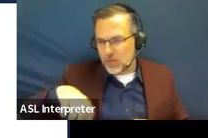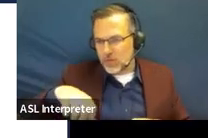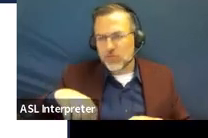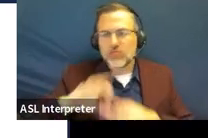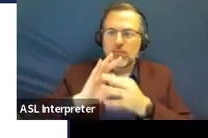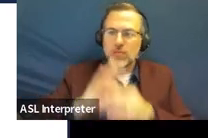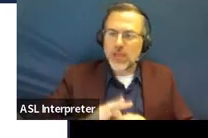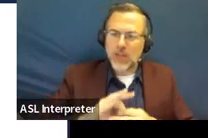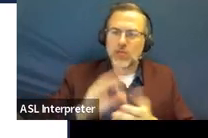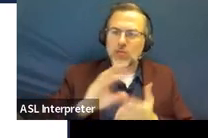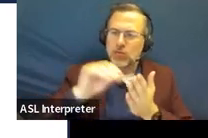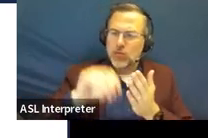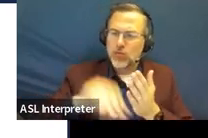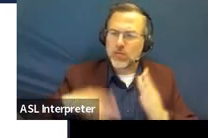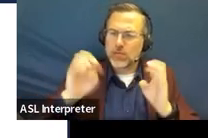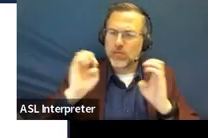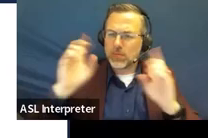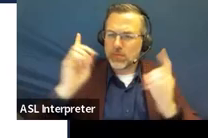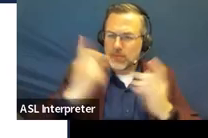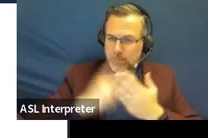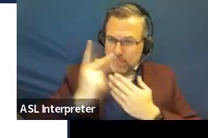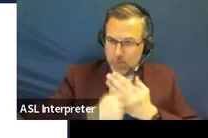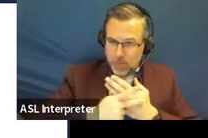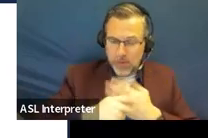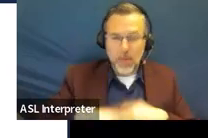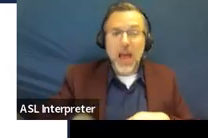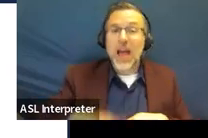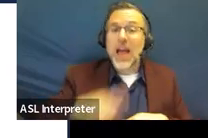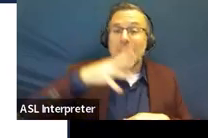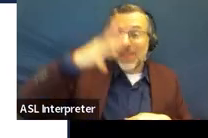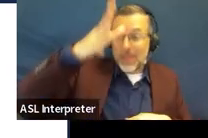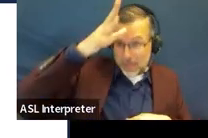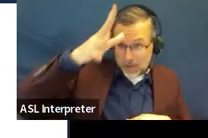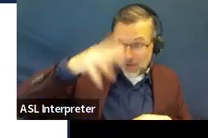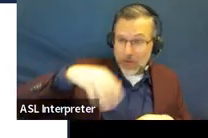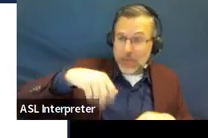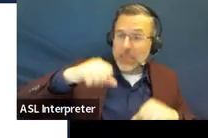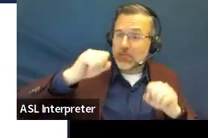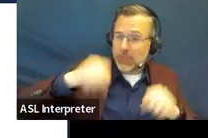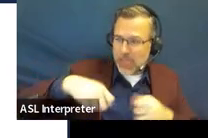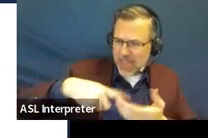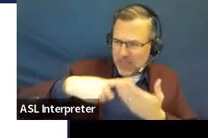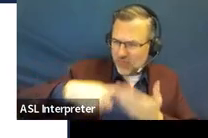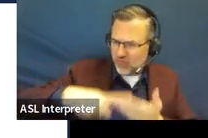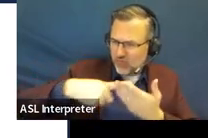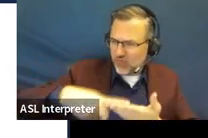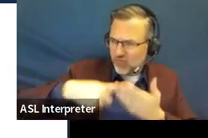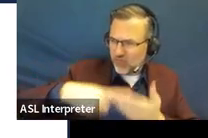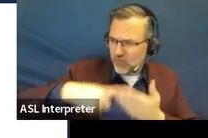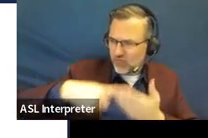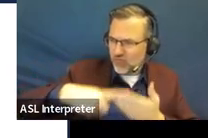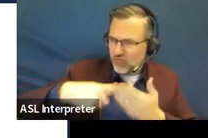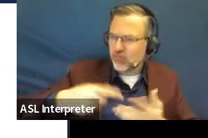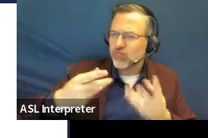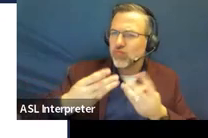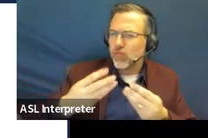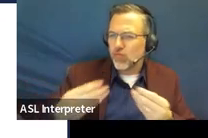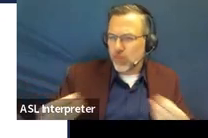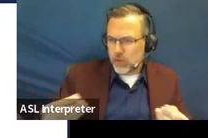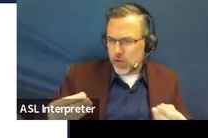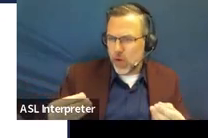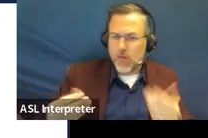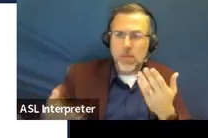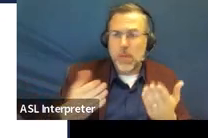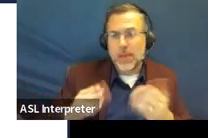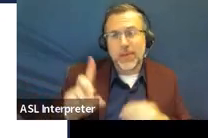child's education program. And then the parents would have the right to seek resolution of any disagreements through those due process hearings or state